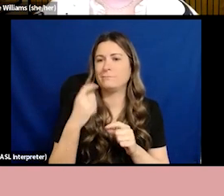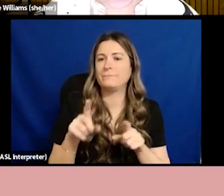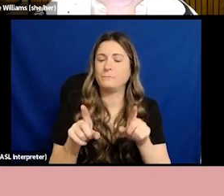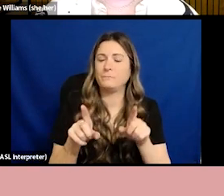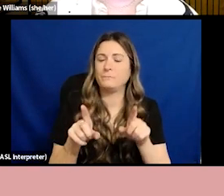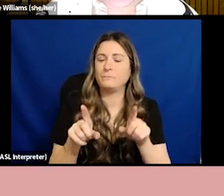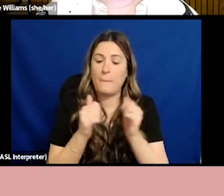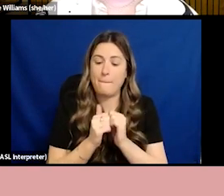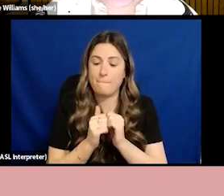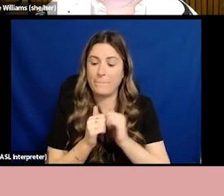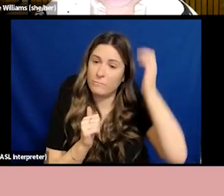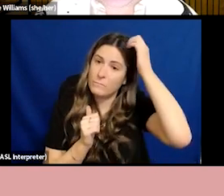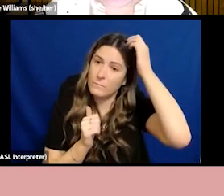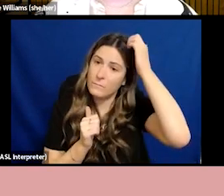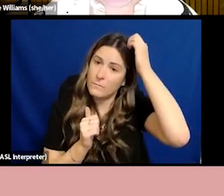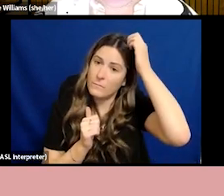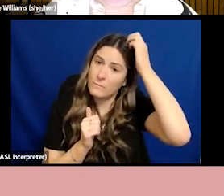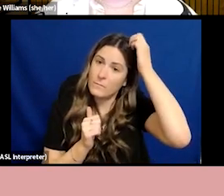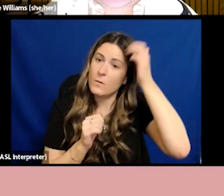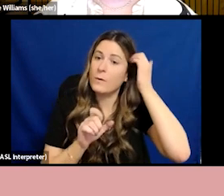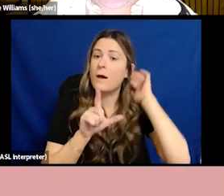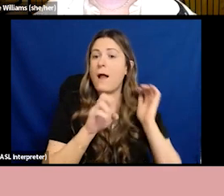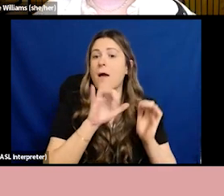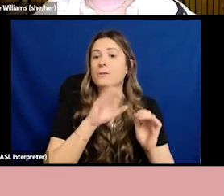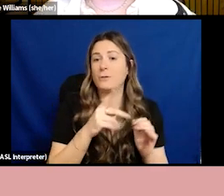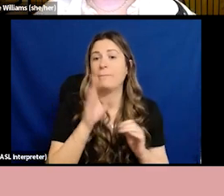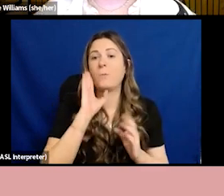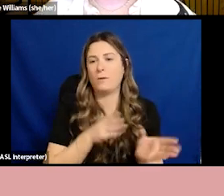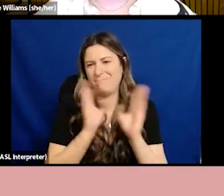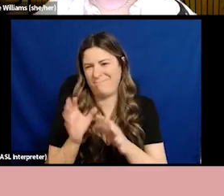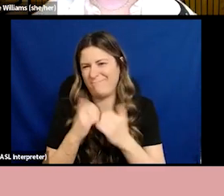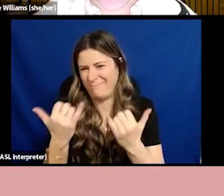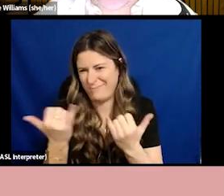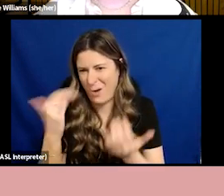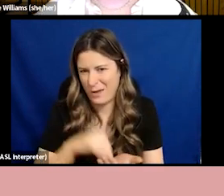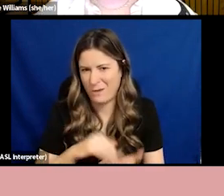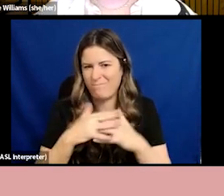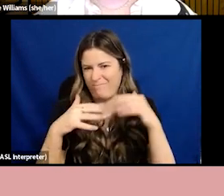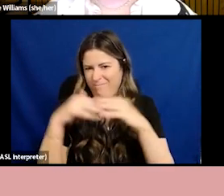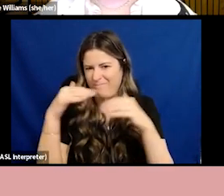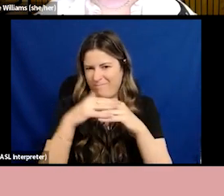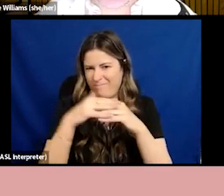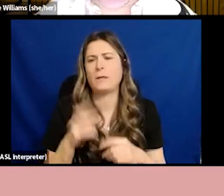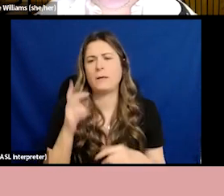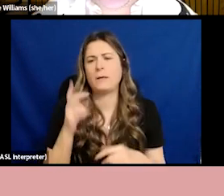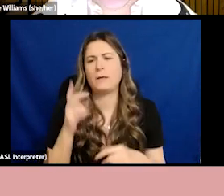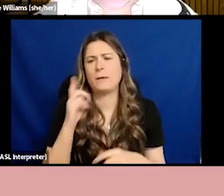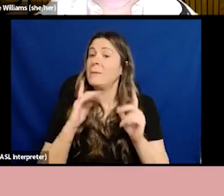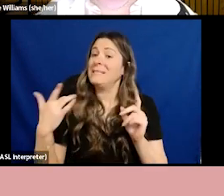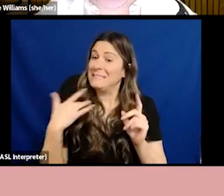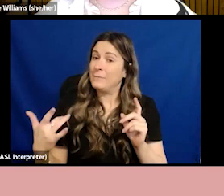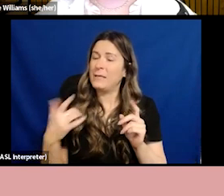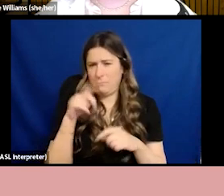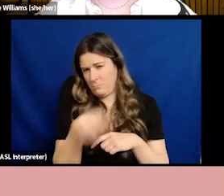So when I first start talking about allyship, a lot of people say what's on this slide. They say it sounds pretty simple to me. We should